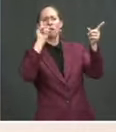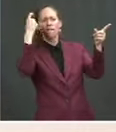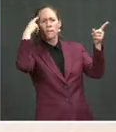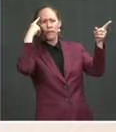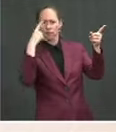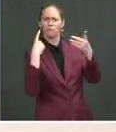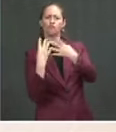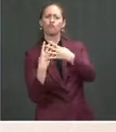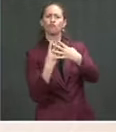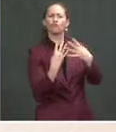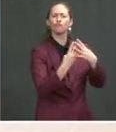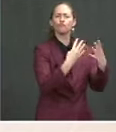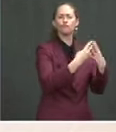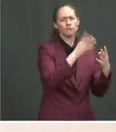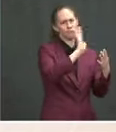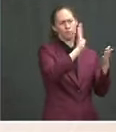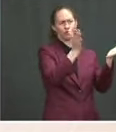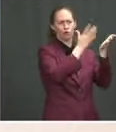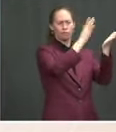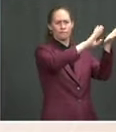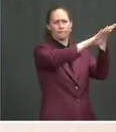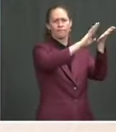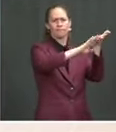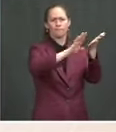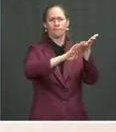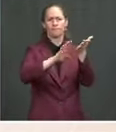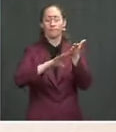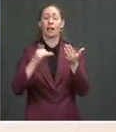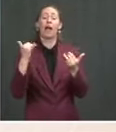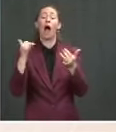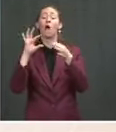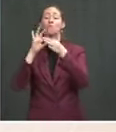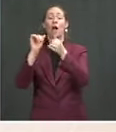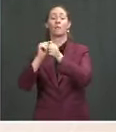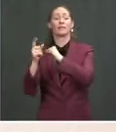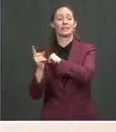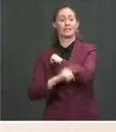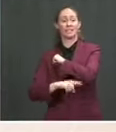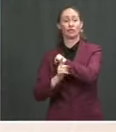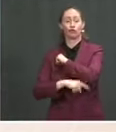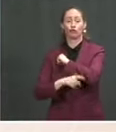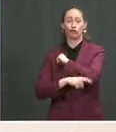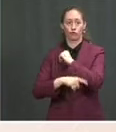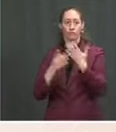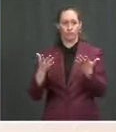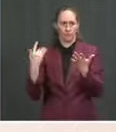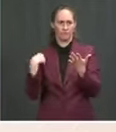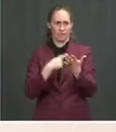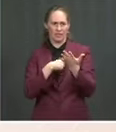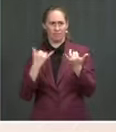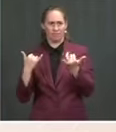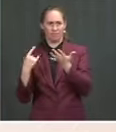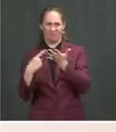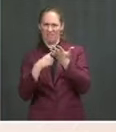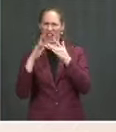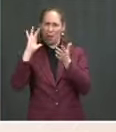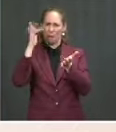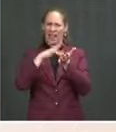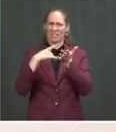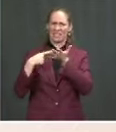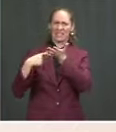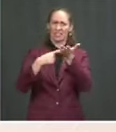Again, I would note, and let me just say on the sanctions piece, that as we're in these discussions, in the middle of these discussions, after the sixth round,